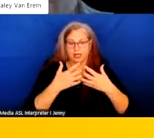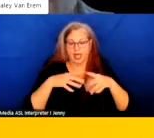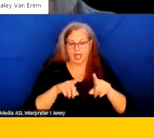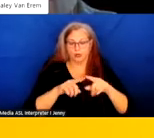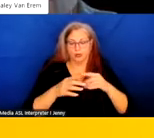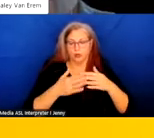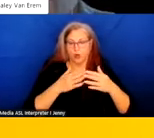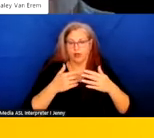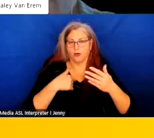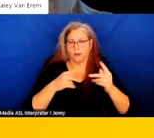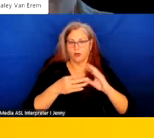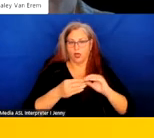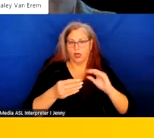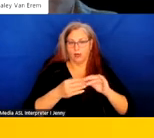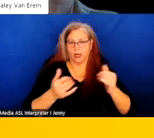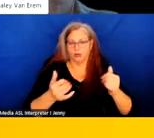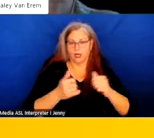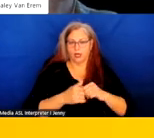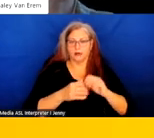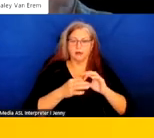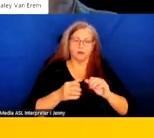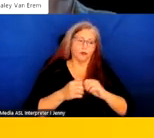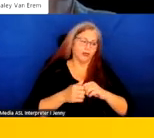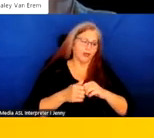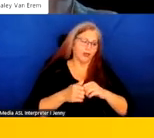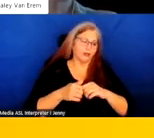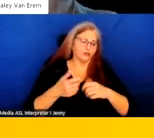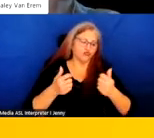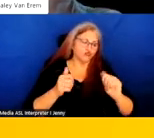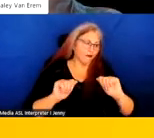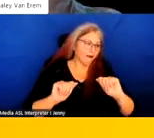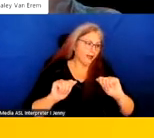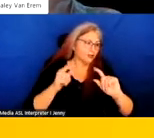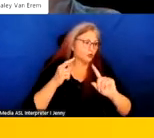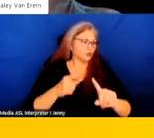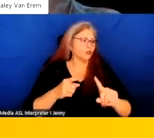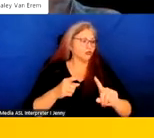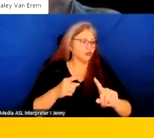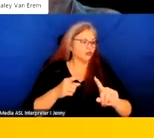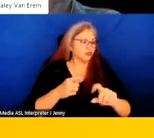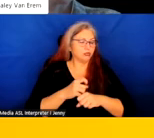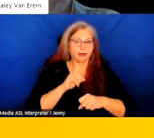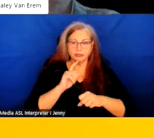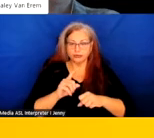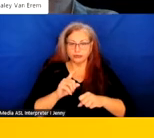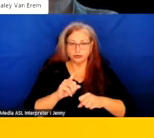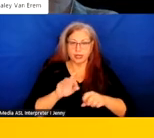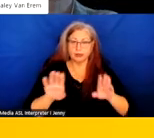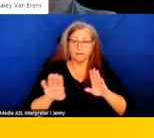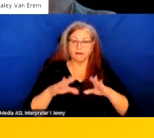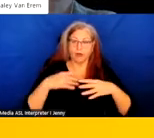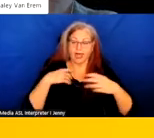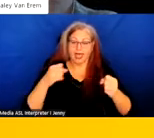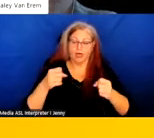about today in terms of the, you know, trying to ensure that behavioral health